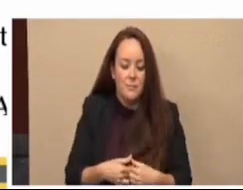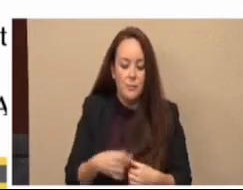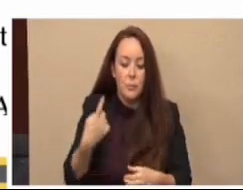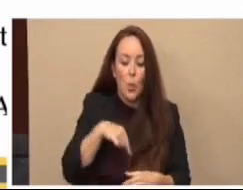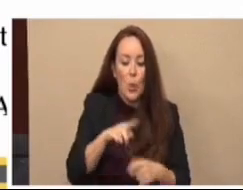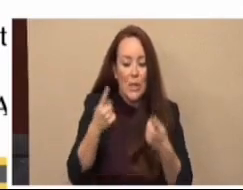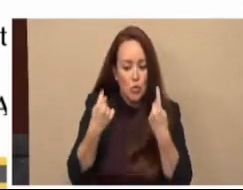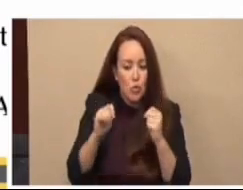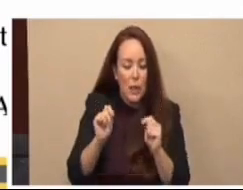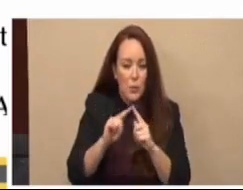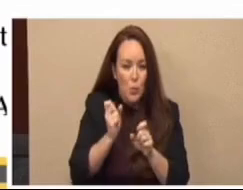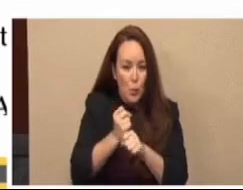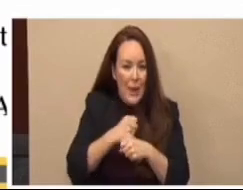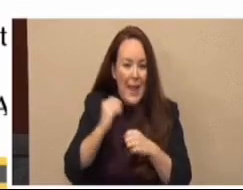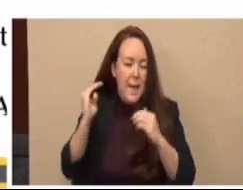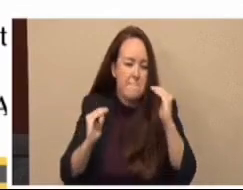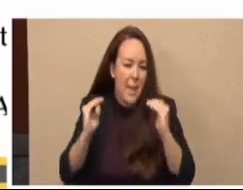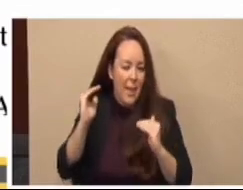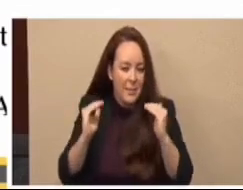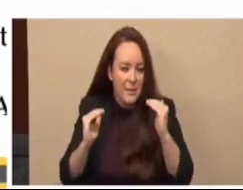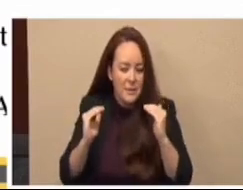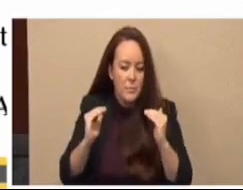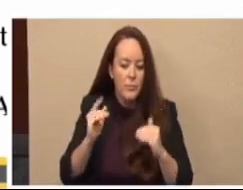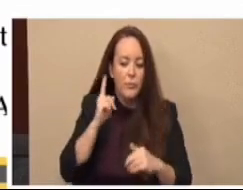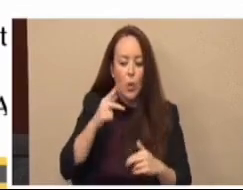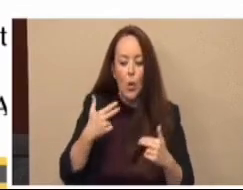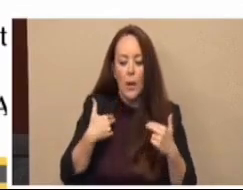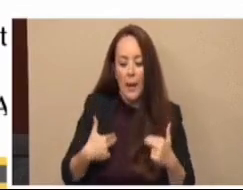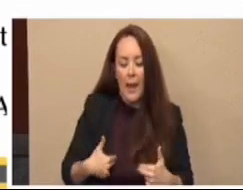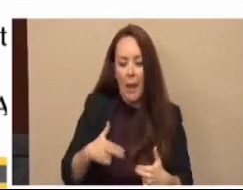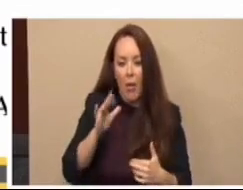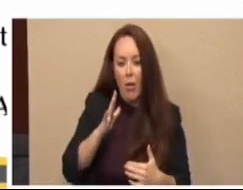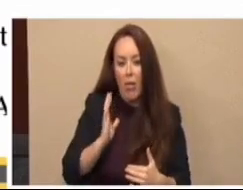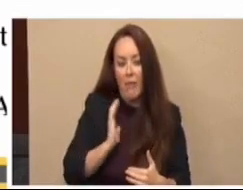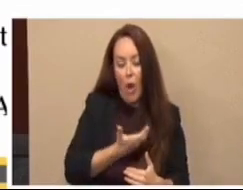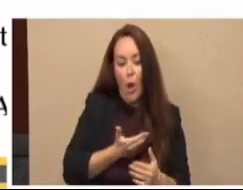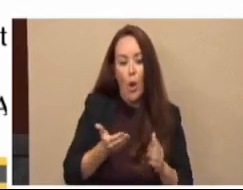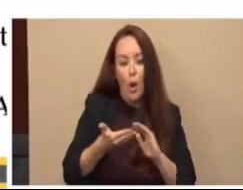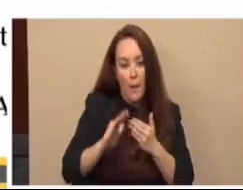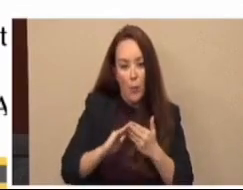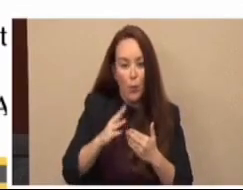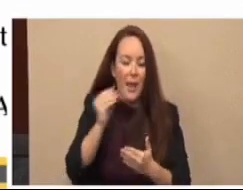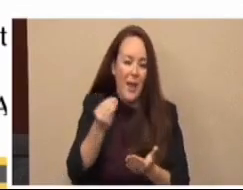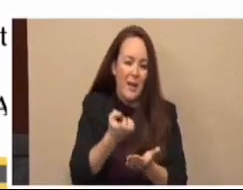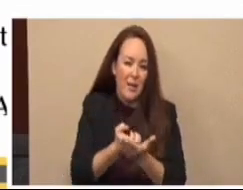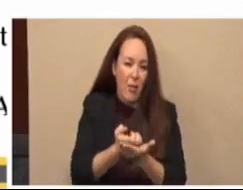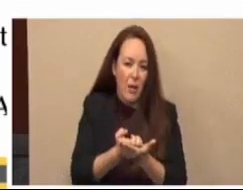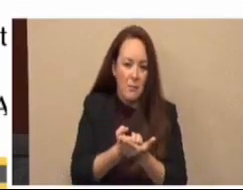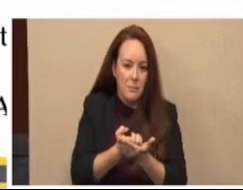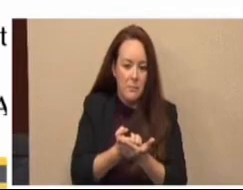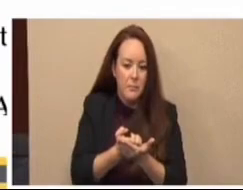We're trying to create a balance on the health of our community and the economy.